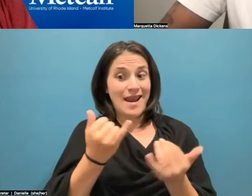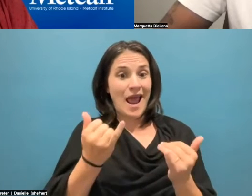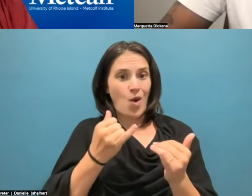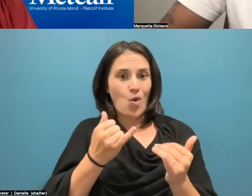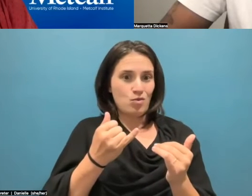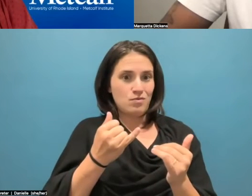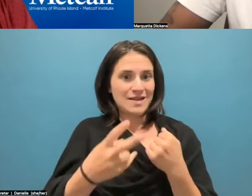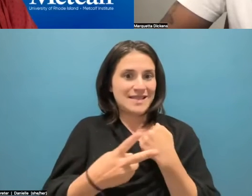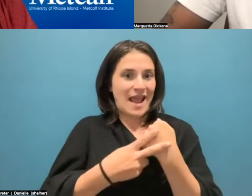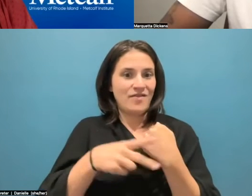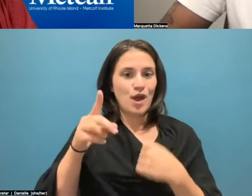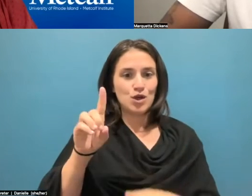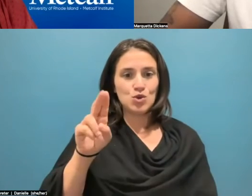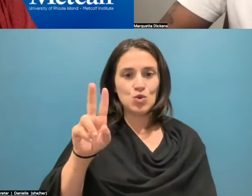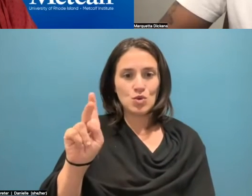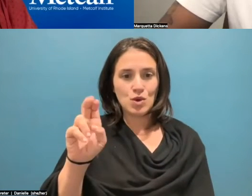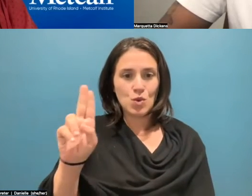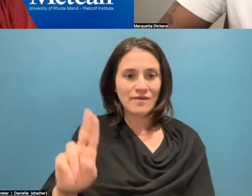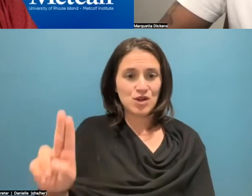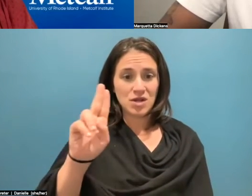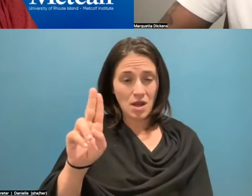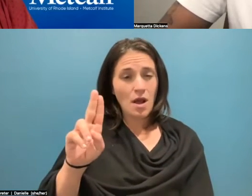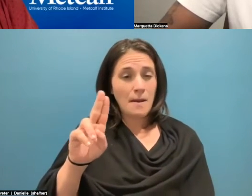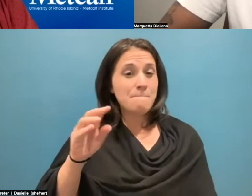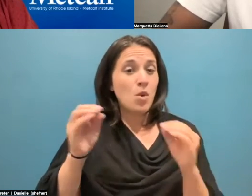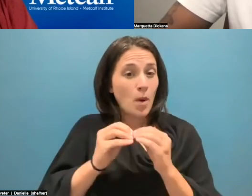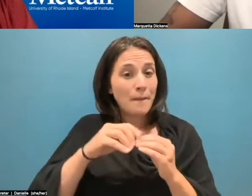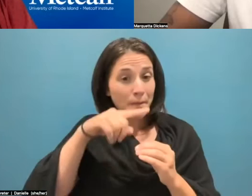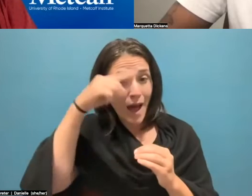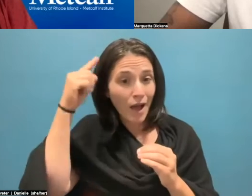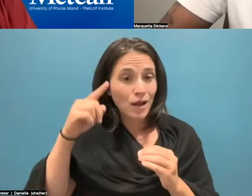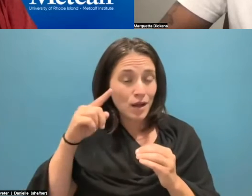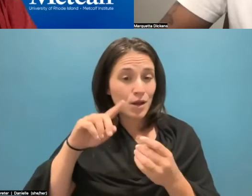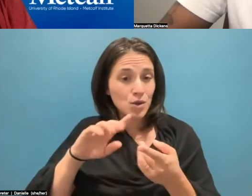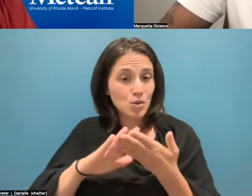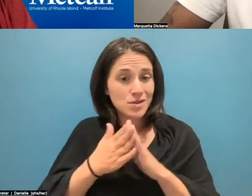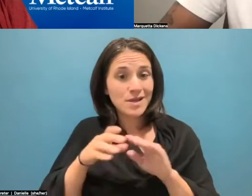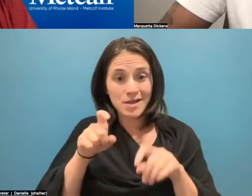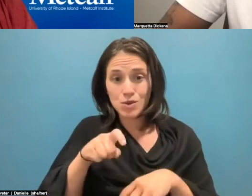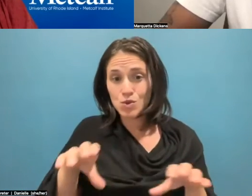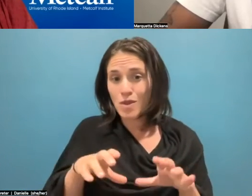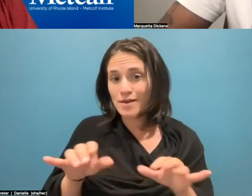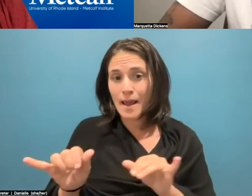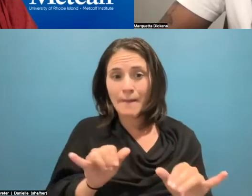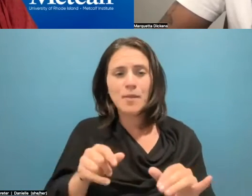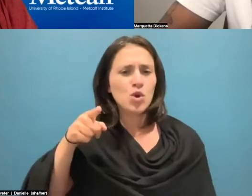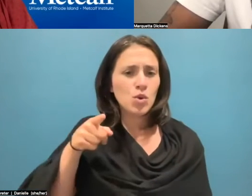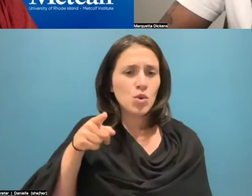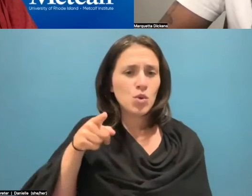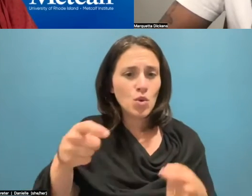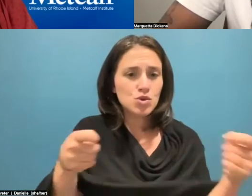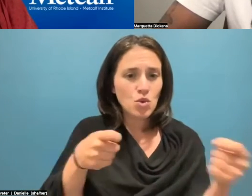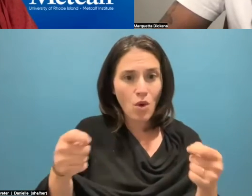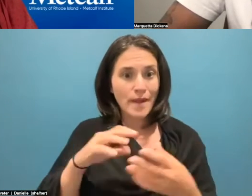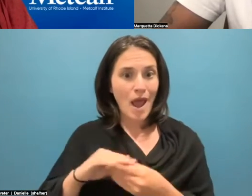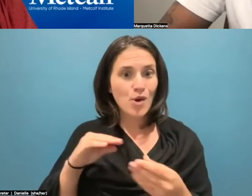communities need to do the same. The way that you combat those is you control the narrative. You control what is said, who says it, and you give the truth.